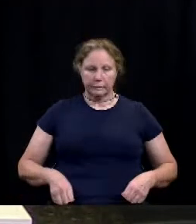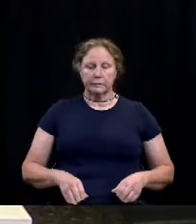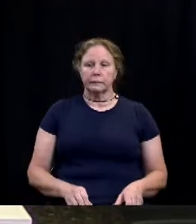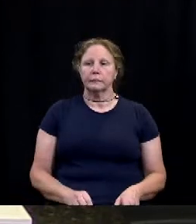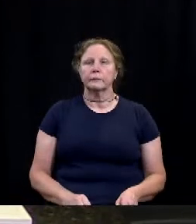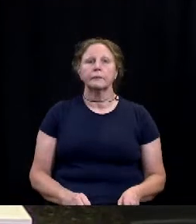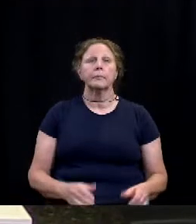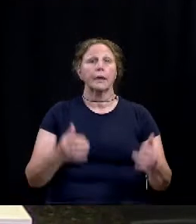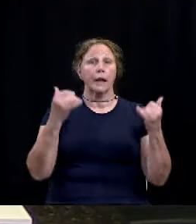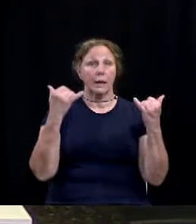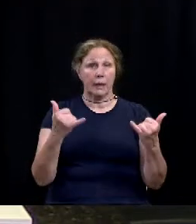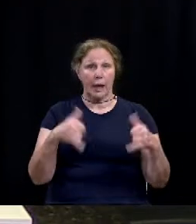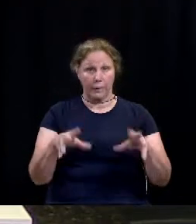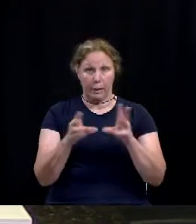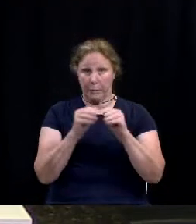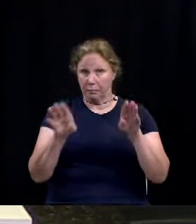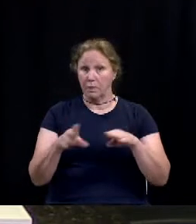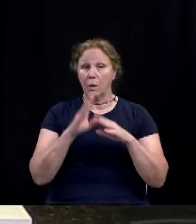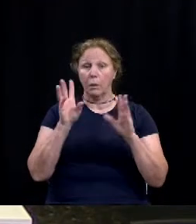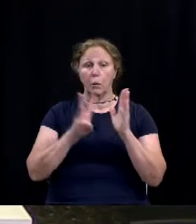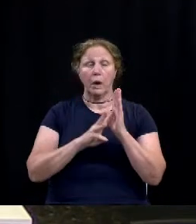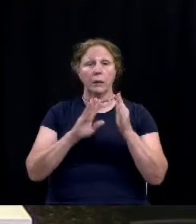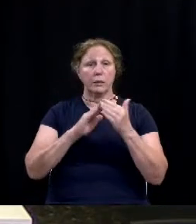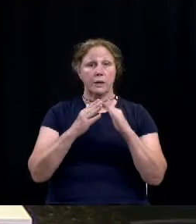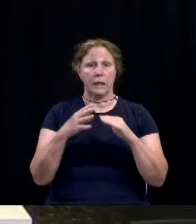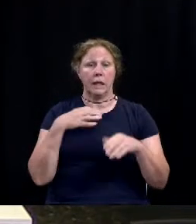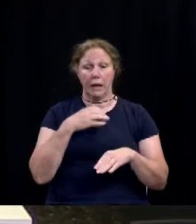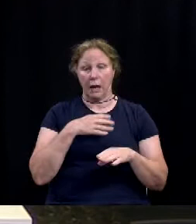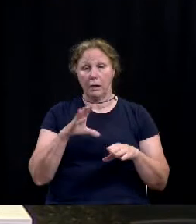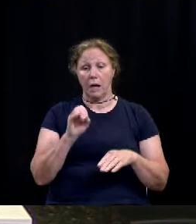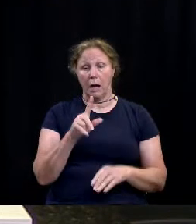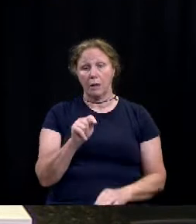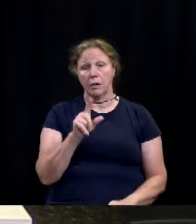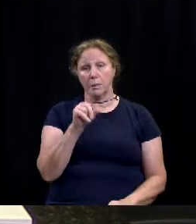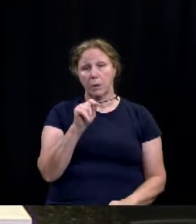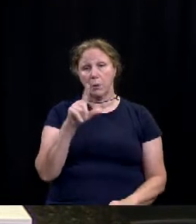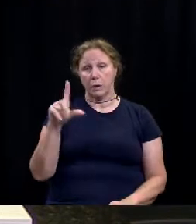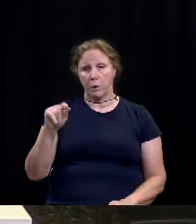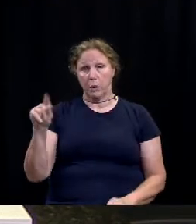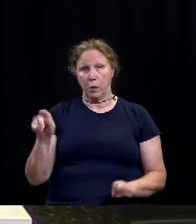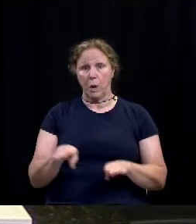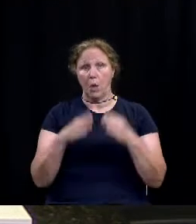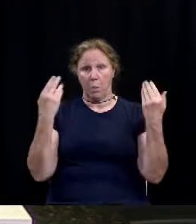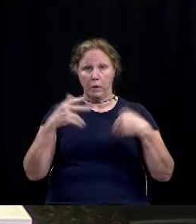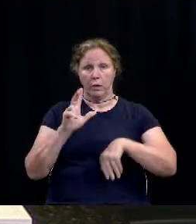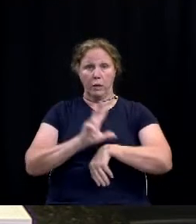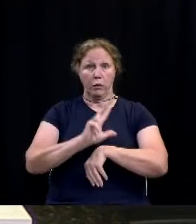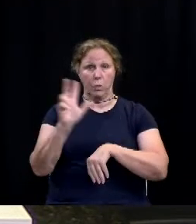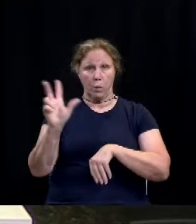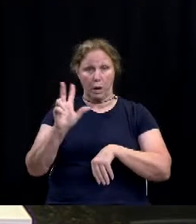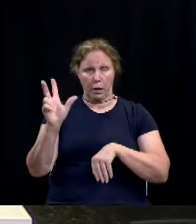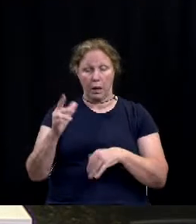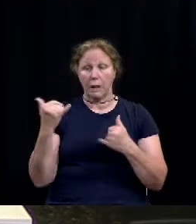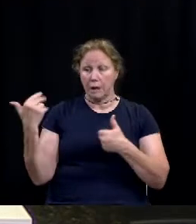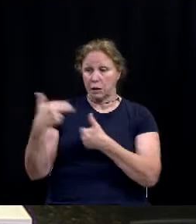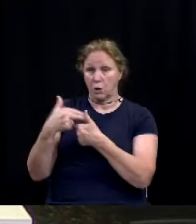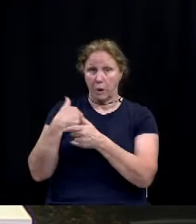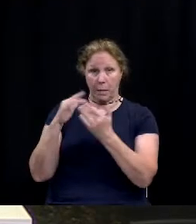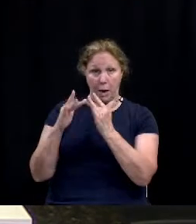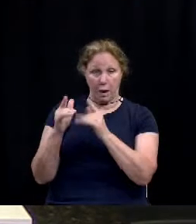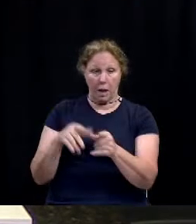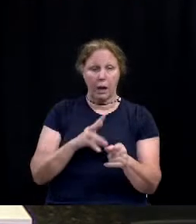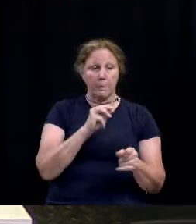We'll now call the meeting of the Waco City Council on October 20th, 2020, to order at 3 p.m. Joining me online today are Mayor